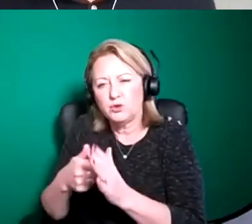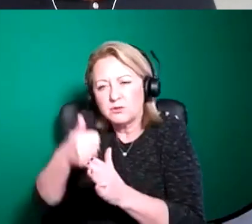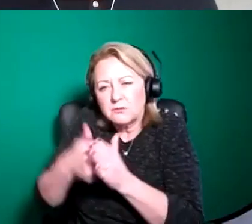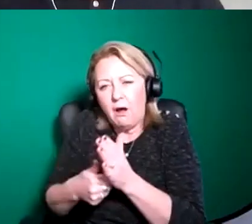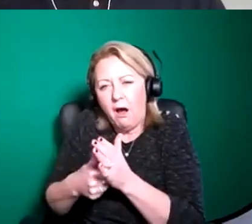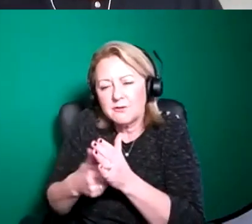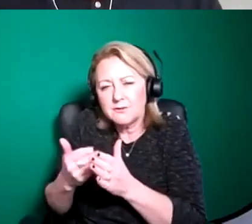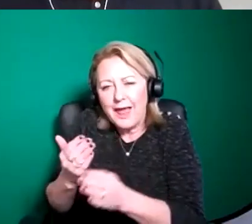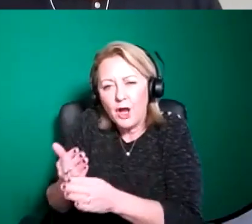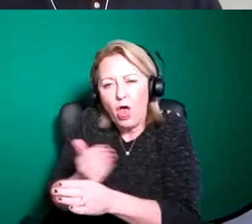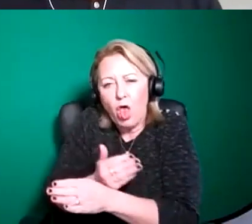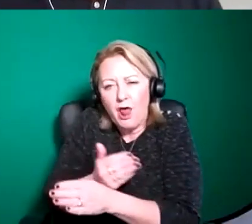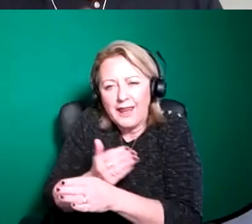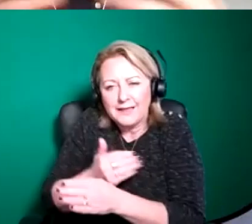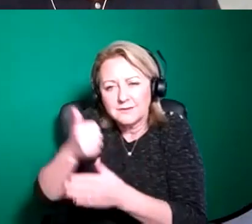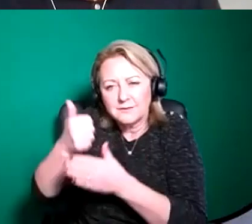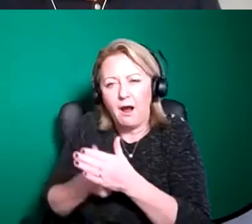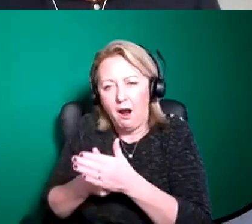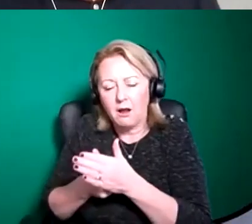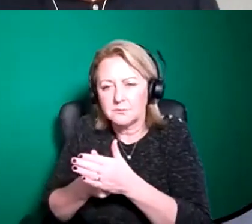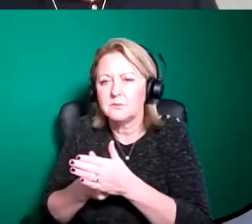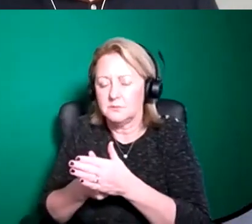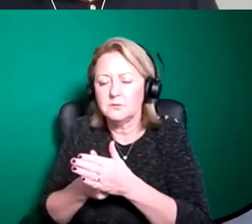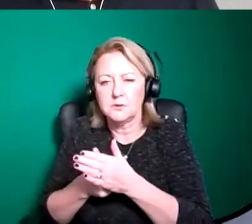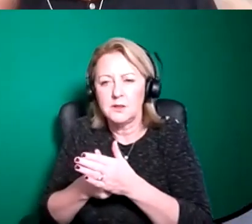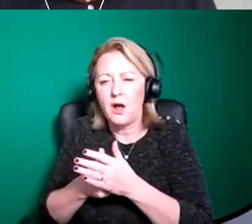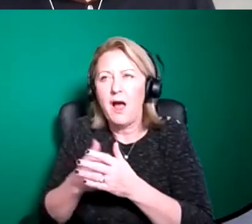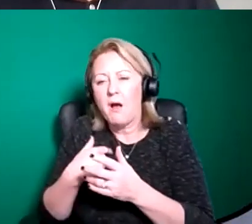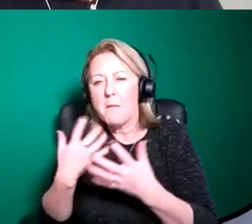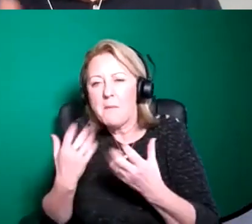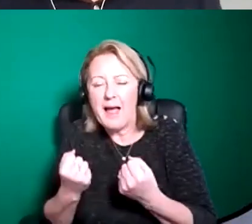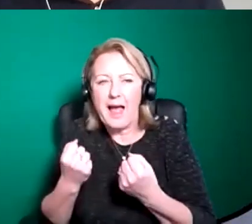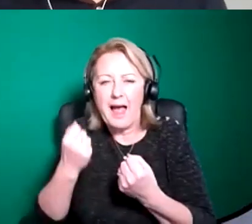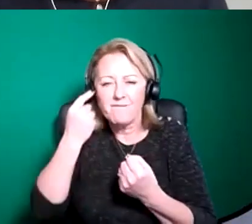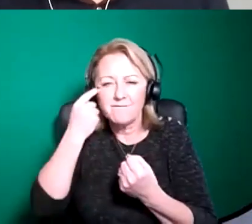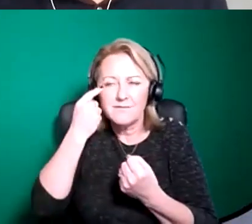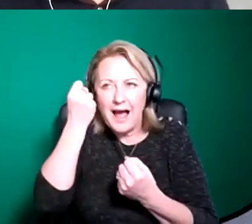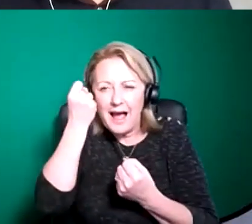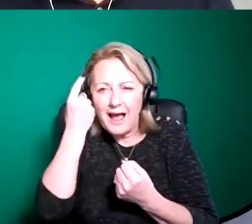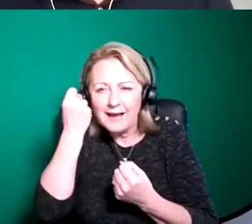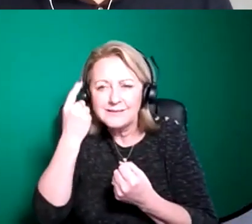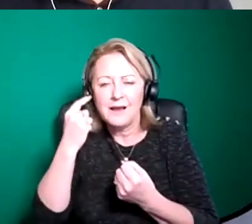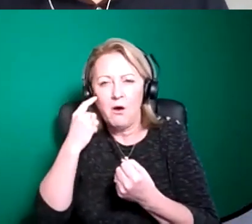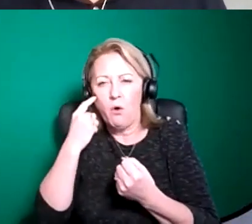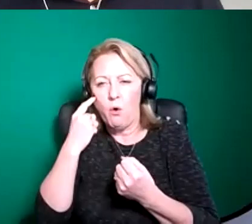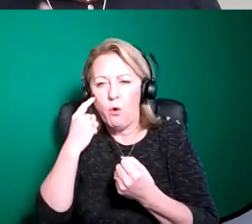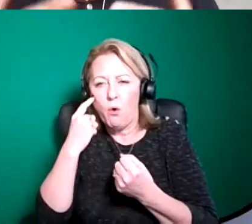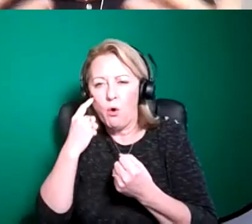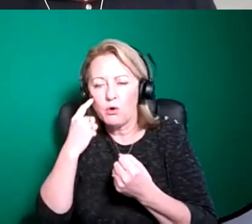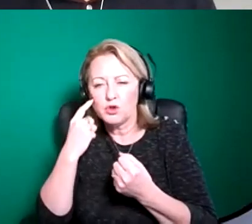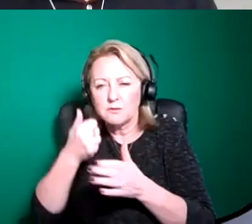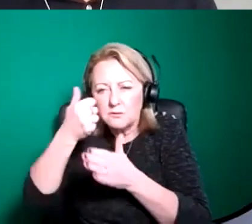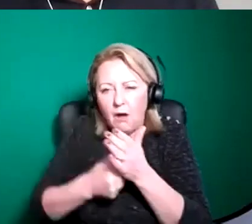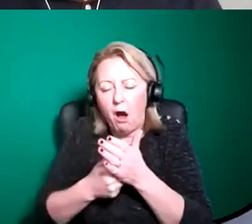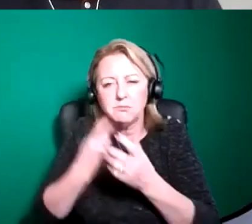development perhaps you only just have kind of the initial outline or the concept of what it is that you're wanting to do and what you're